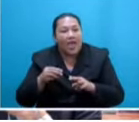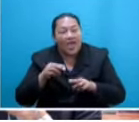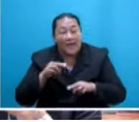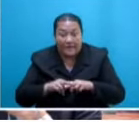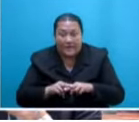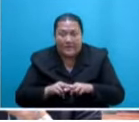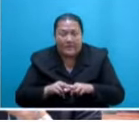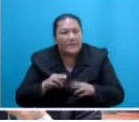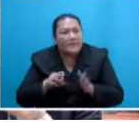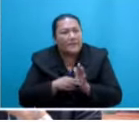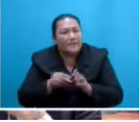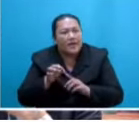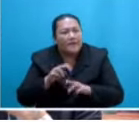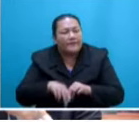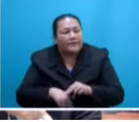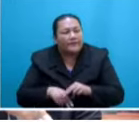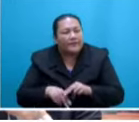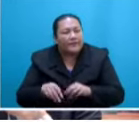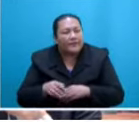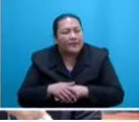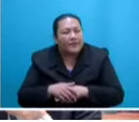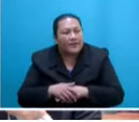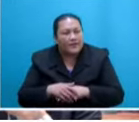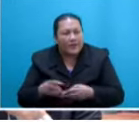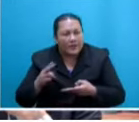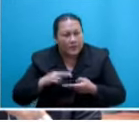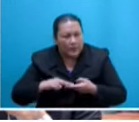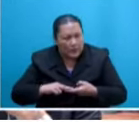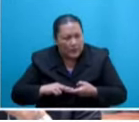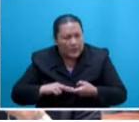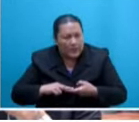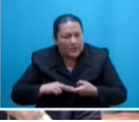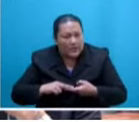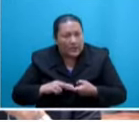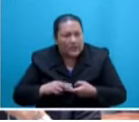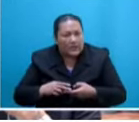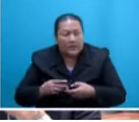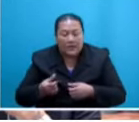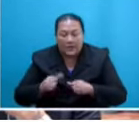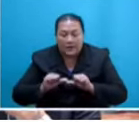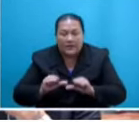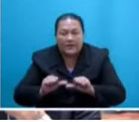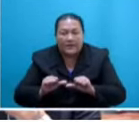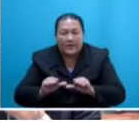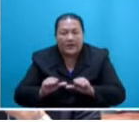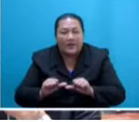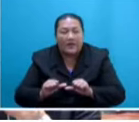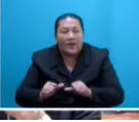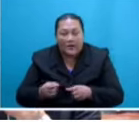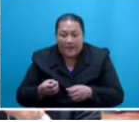of the blacklisting by the European Union. Unshamedly seeking to defend and counter the observations